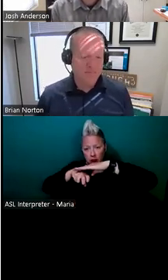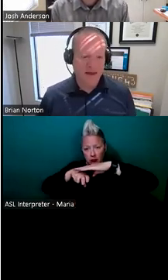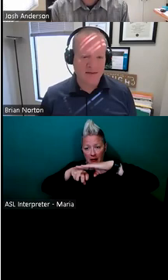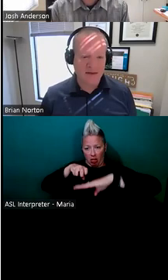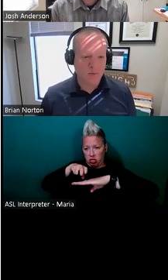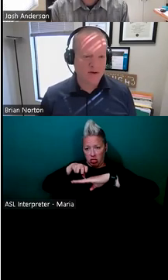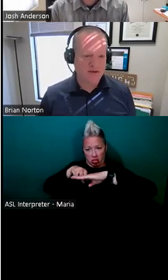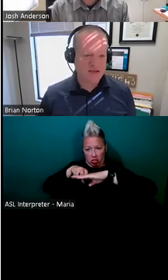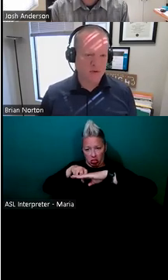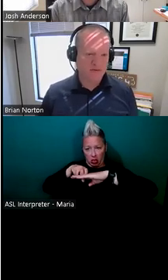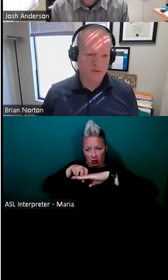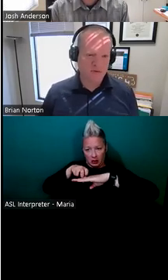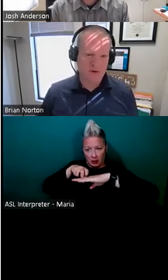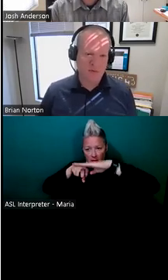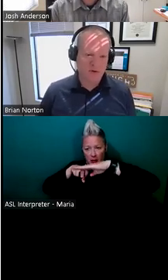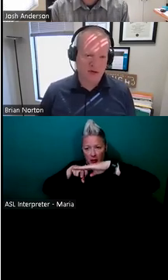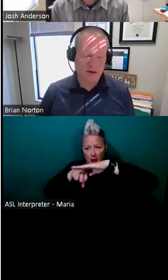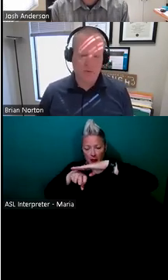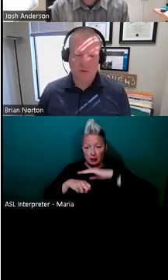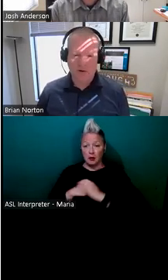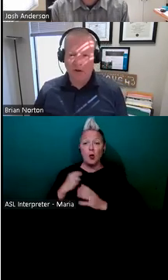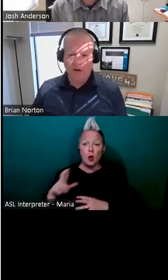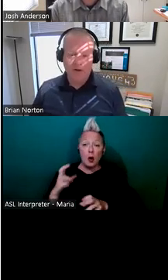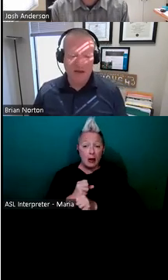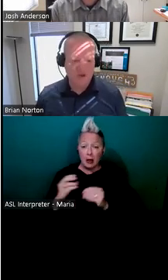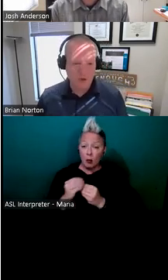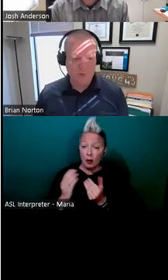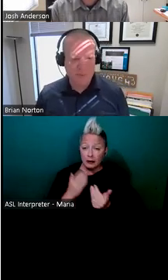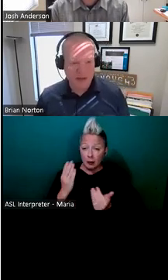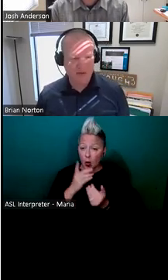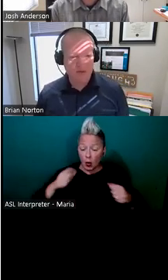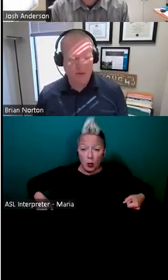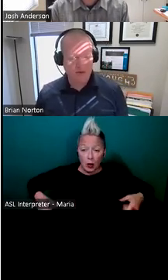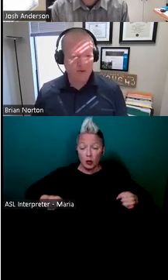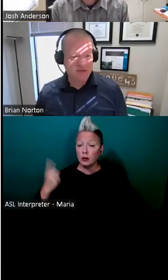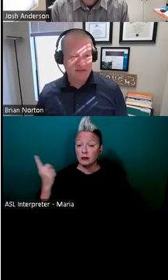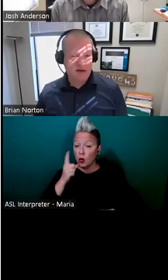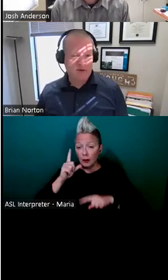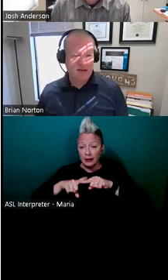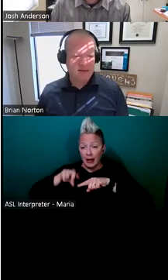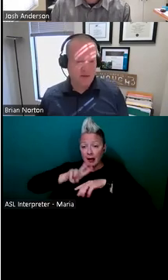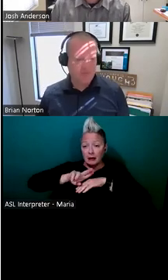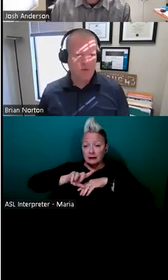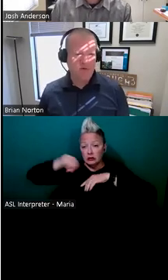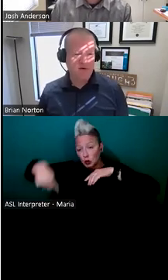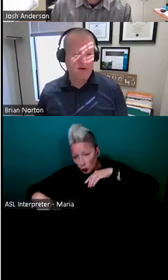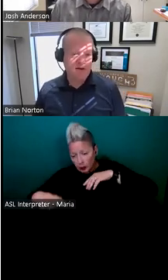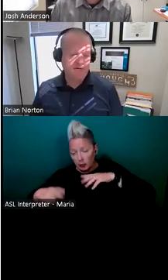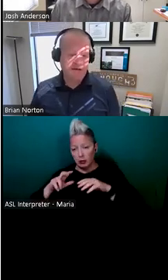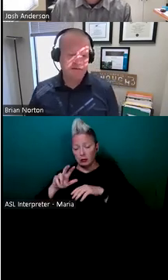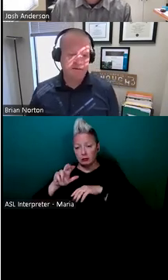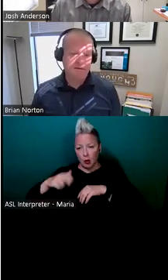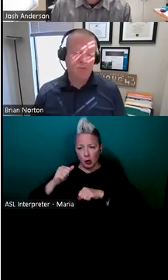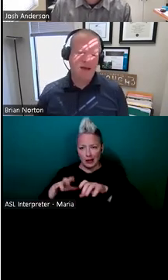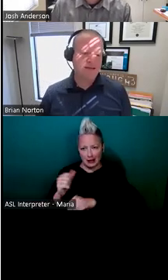making things more accessible to folks who are in a wheelchair or who can't stoop or bend or, or sit down or get down to the floor, um,